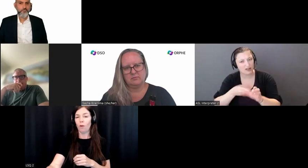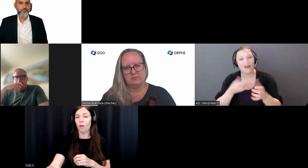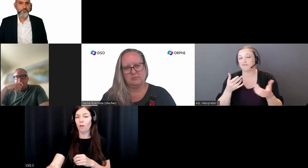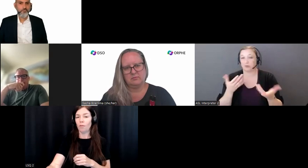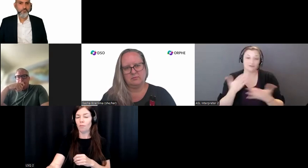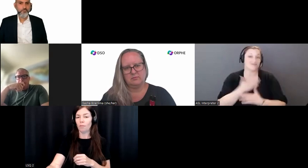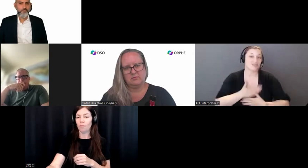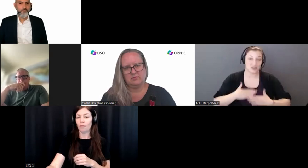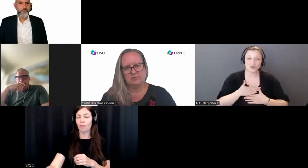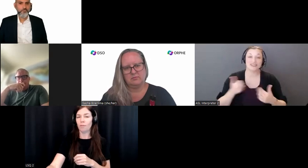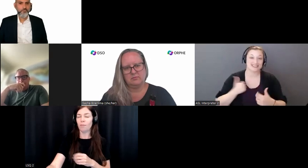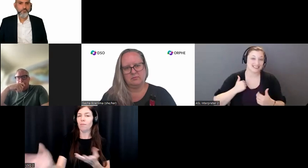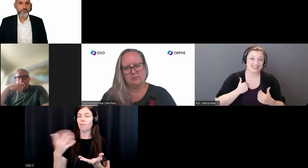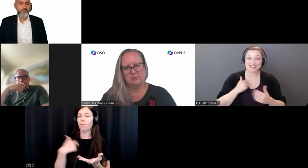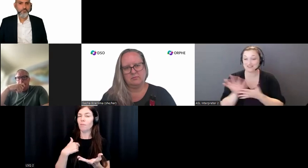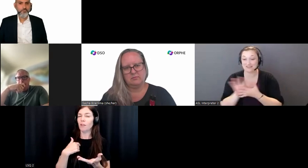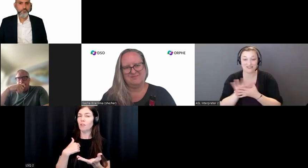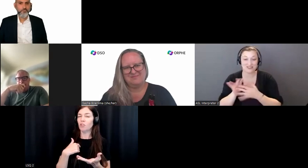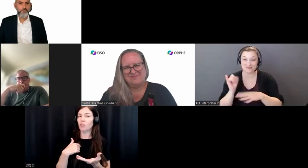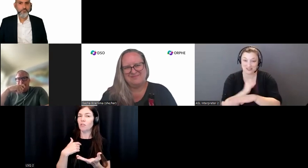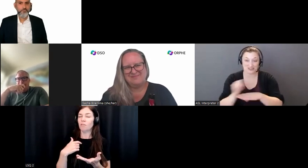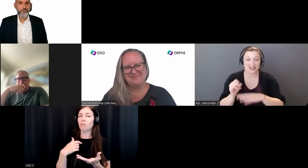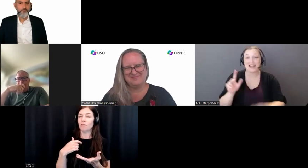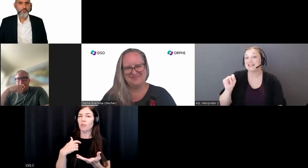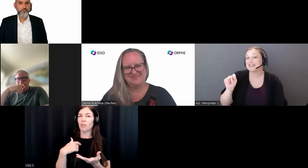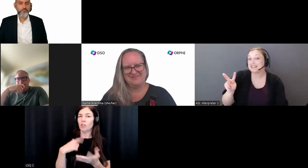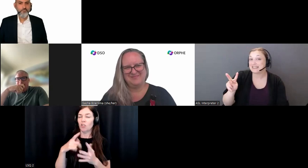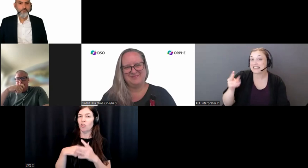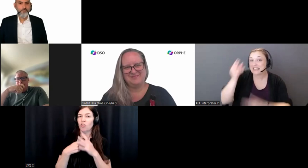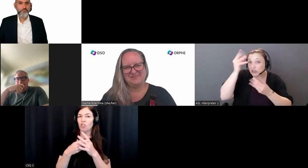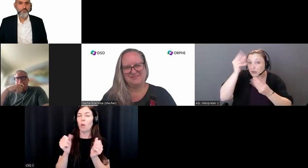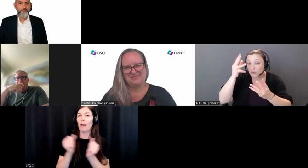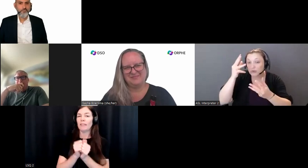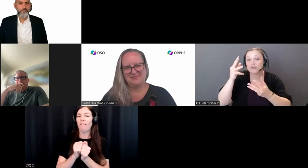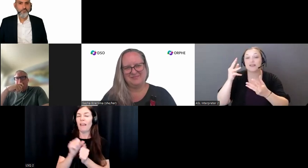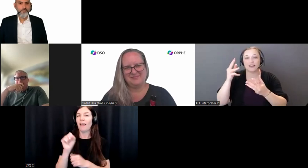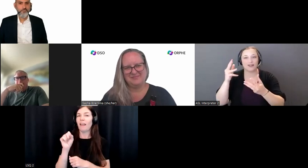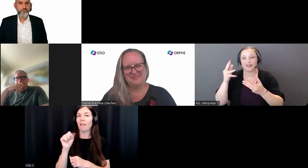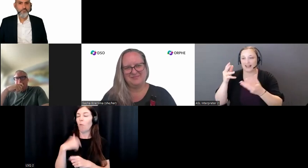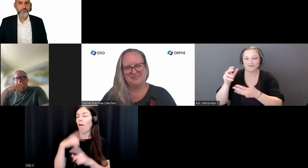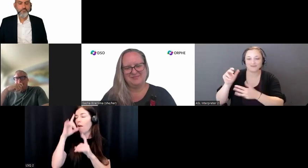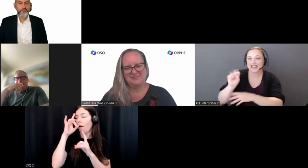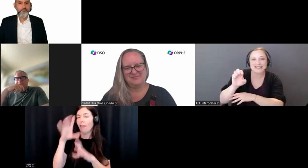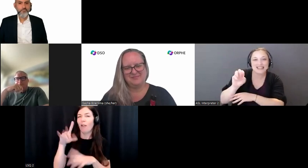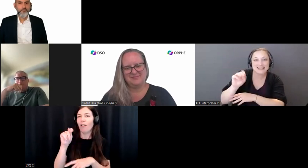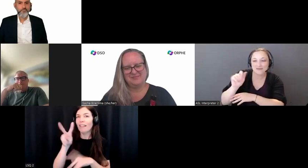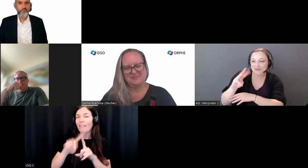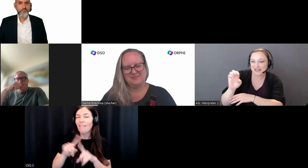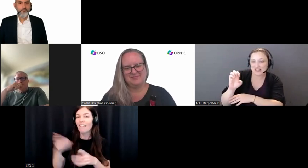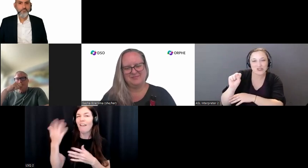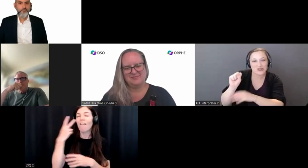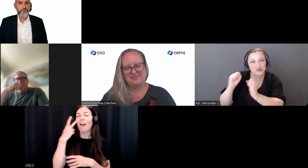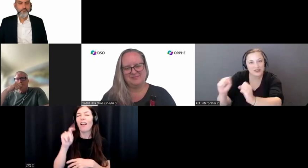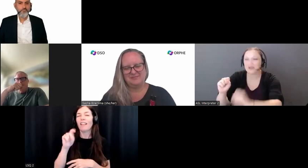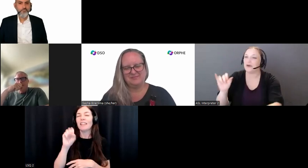It was TV News and Sesame Street that were my English tutors. And now as a grown-up, I was fortunate